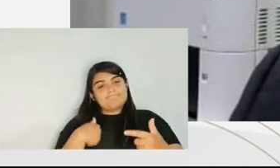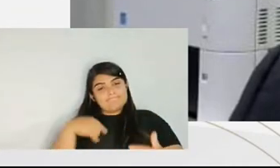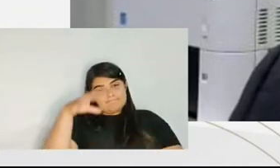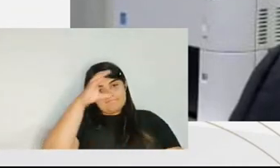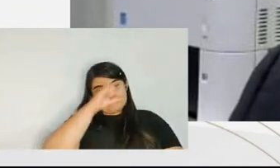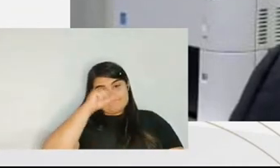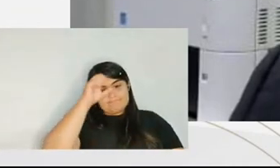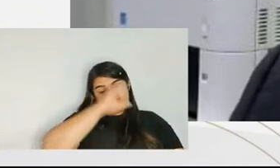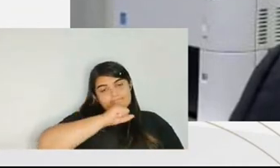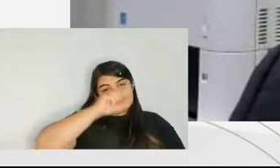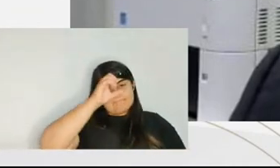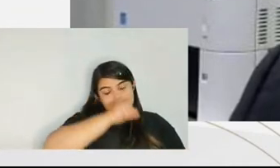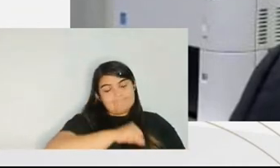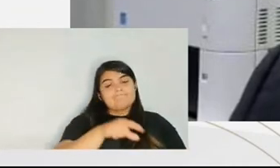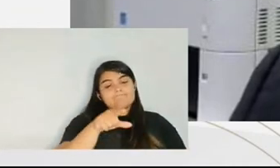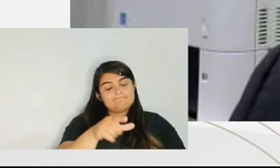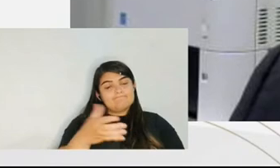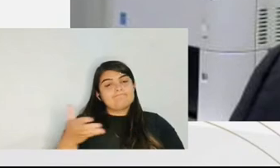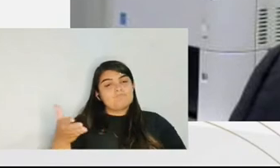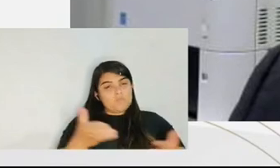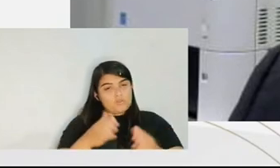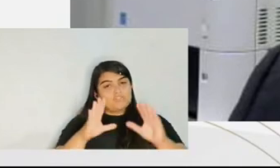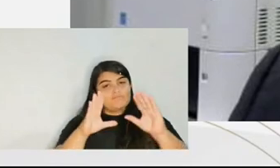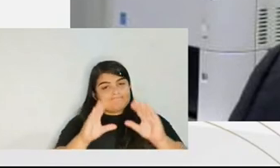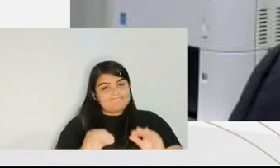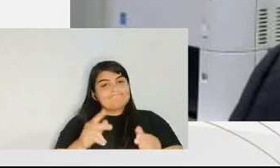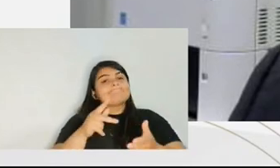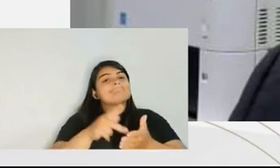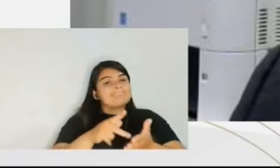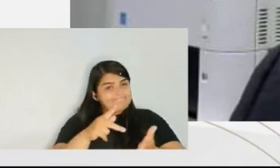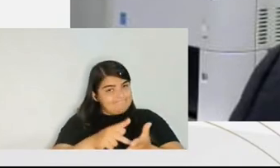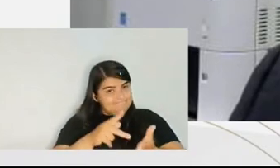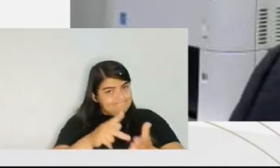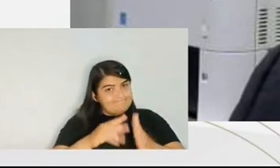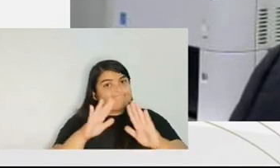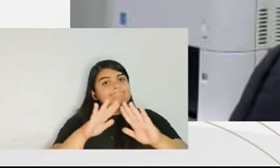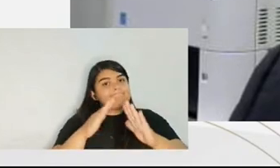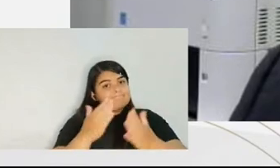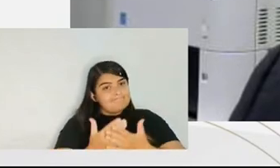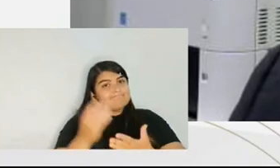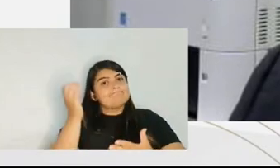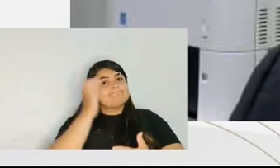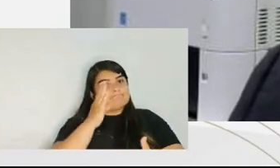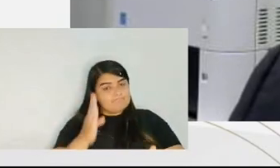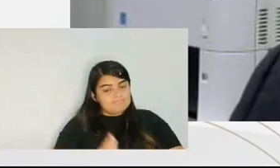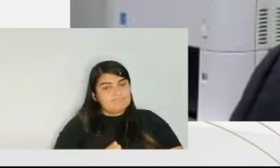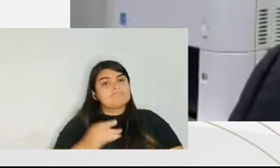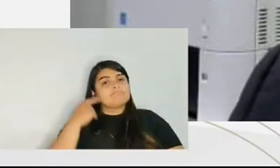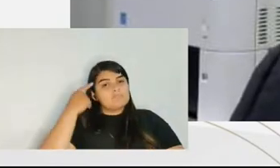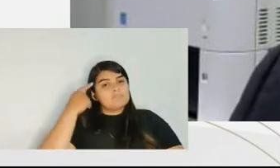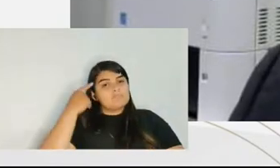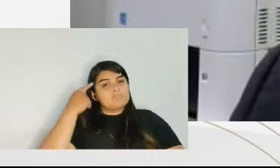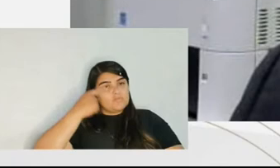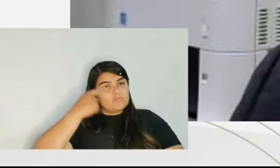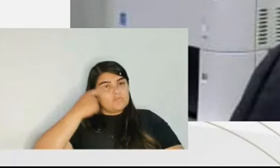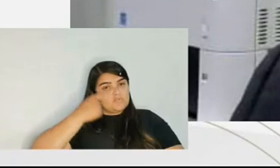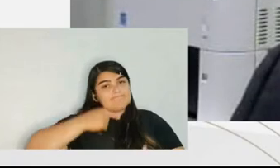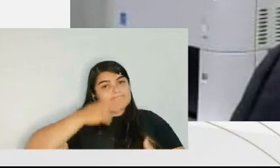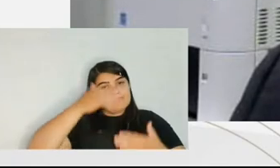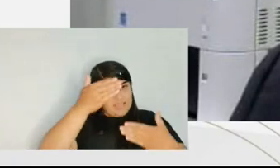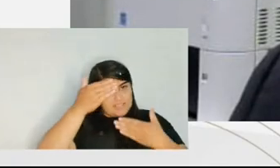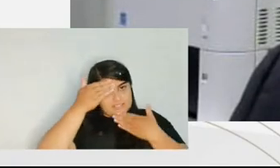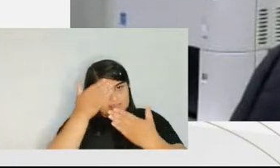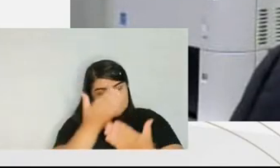useful. I've learned so much from you. And the National School of